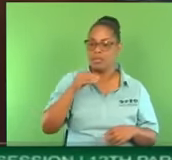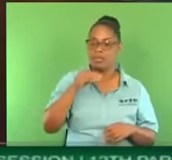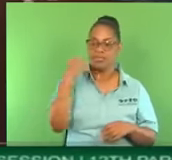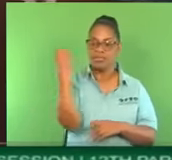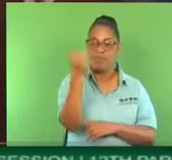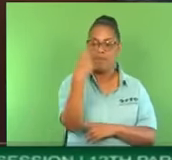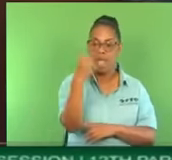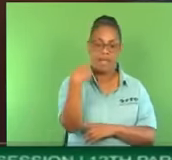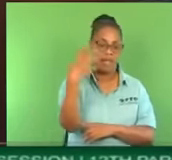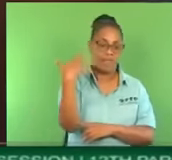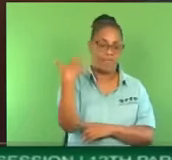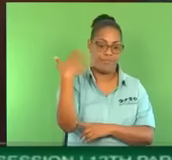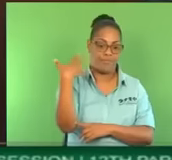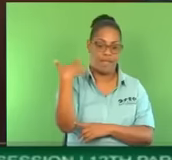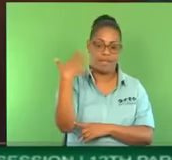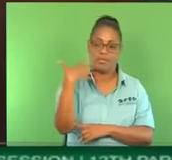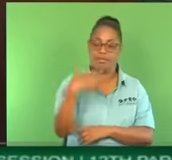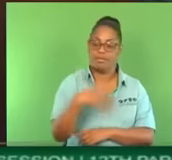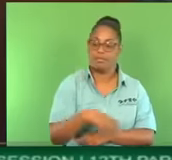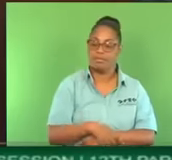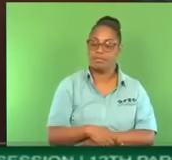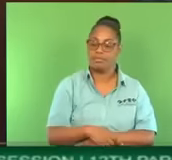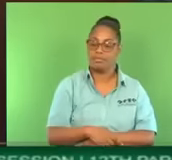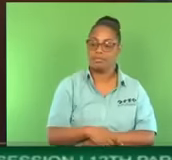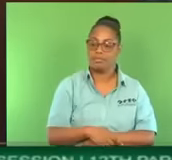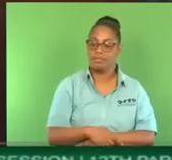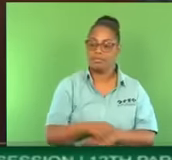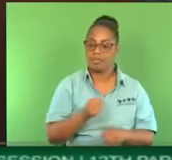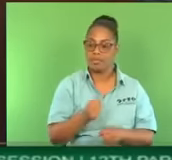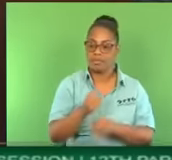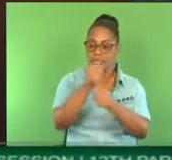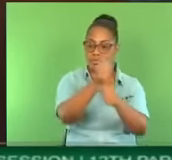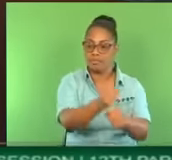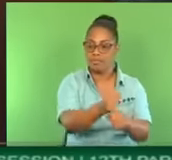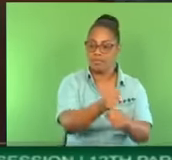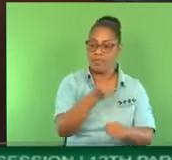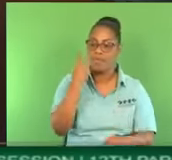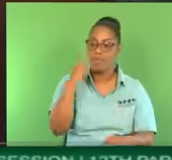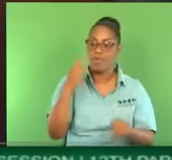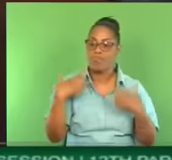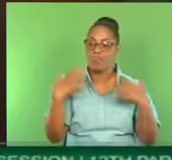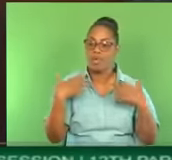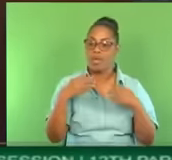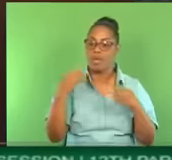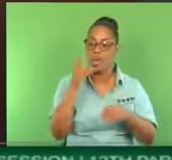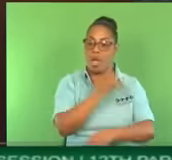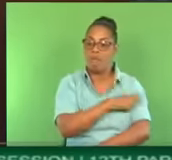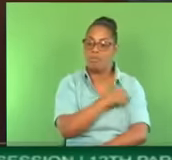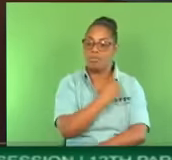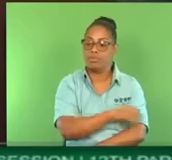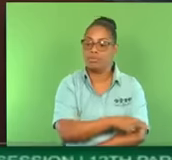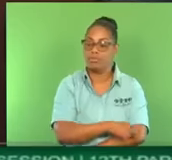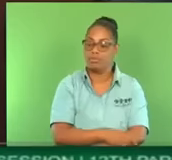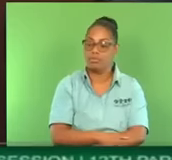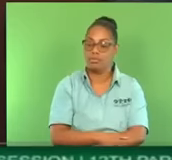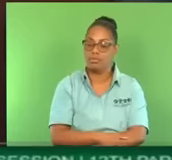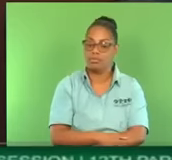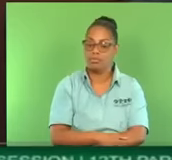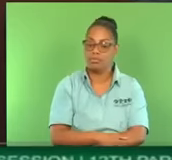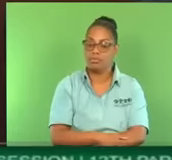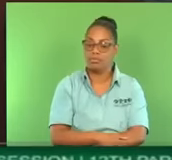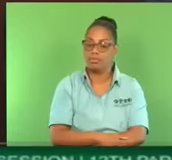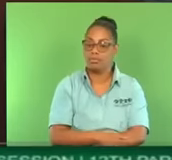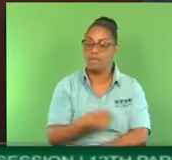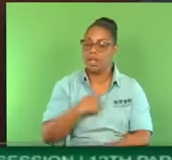Lascaux fans and so on when they have a loved one in a ward so they can get some breeze. That is the health sector. So I want to tell the